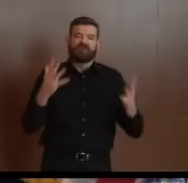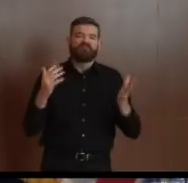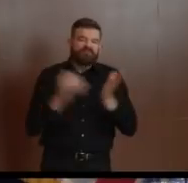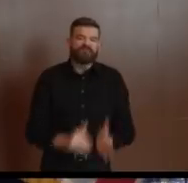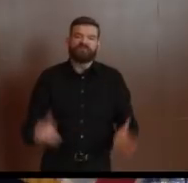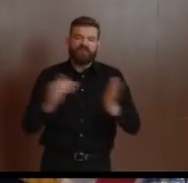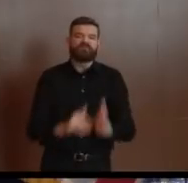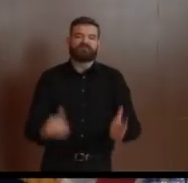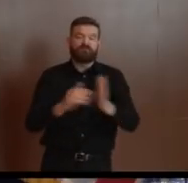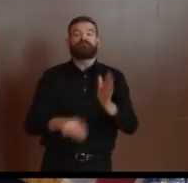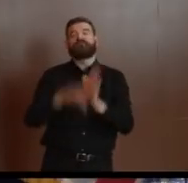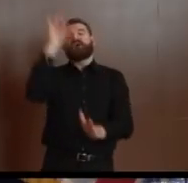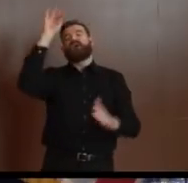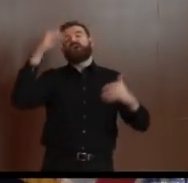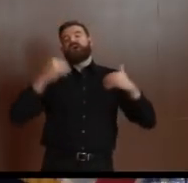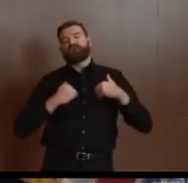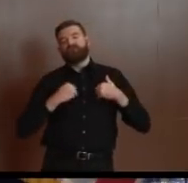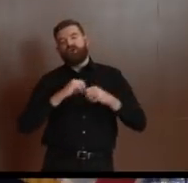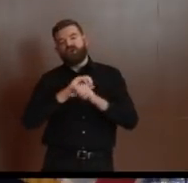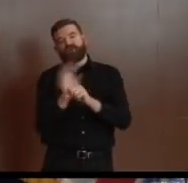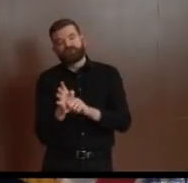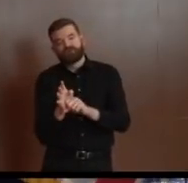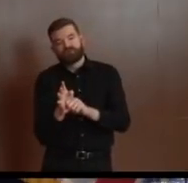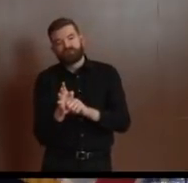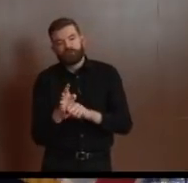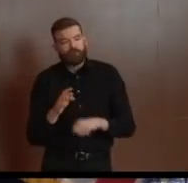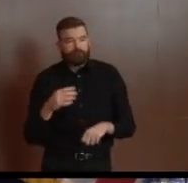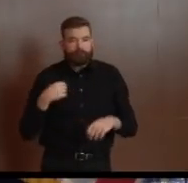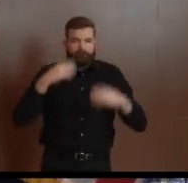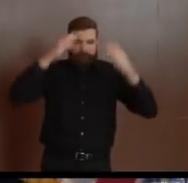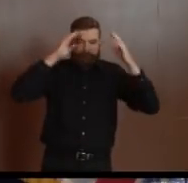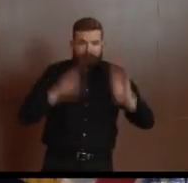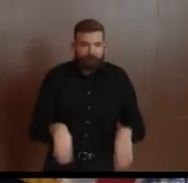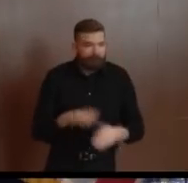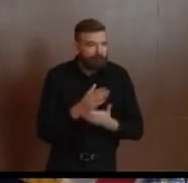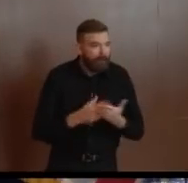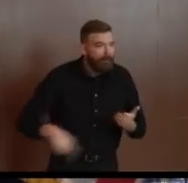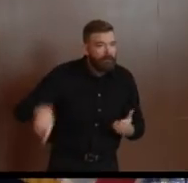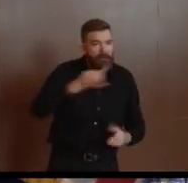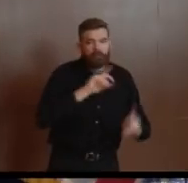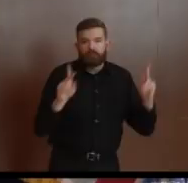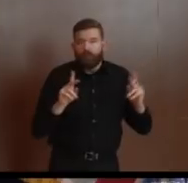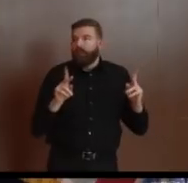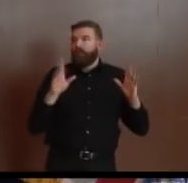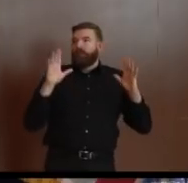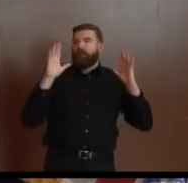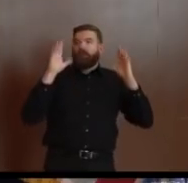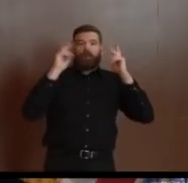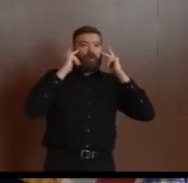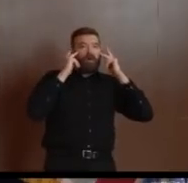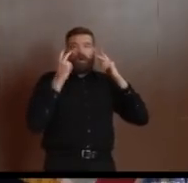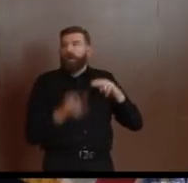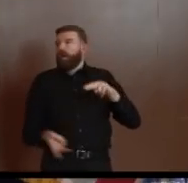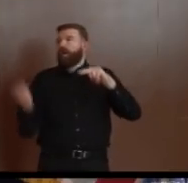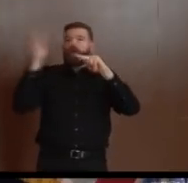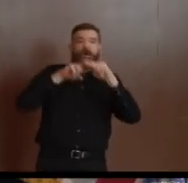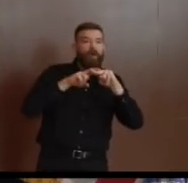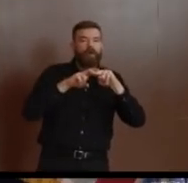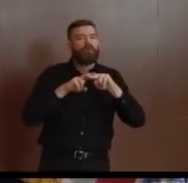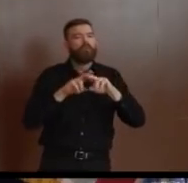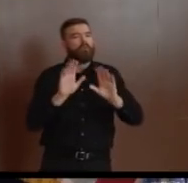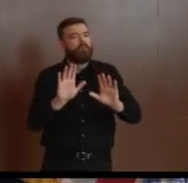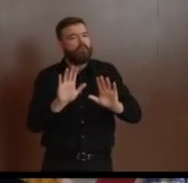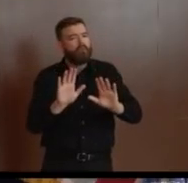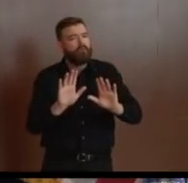have a reaction, oh, my Lord, that's a lot of positives. On the other hand, the more data we have at our disposal, the better and more equipped we are to be